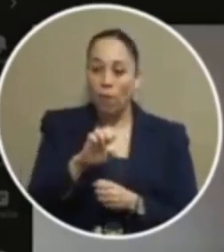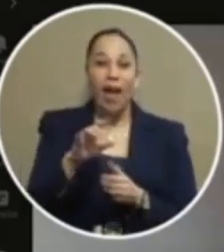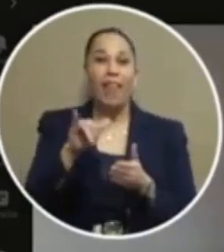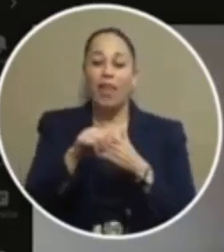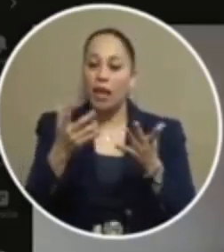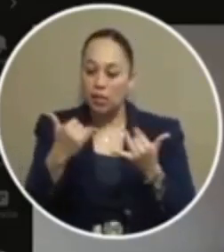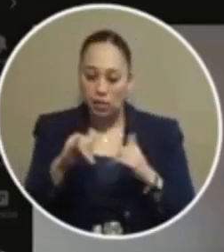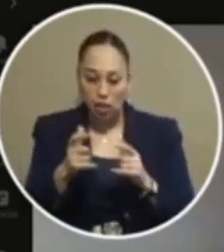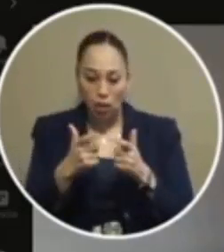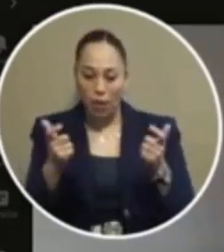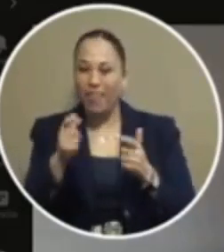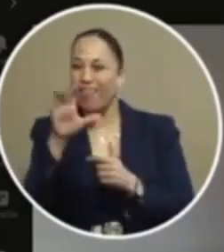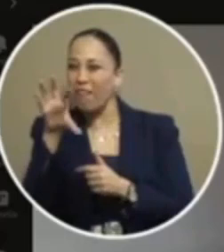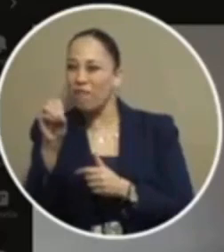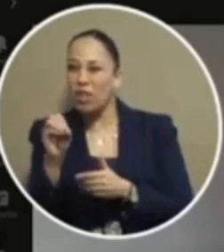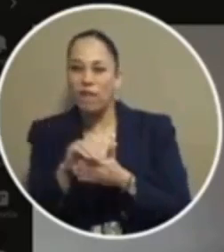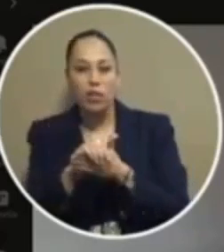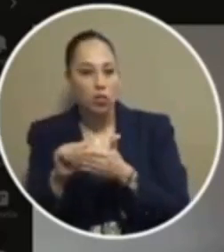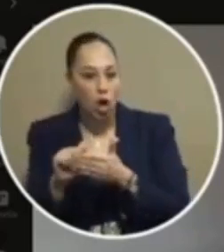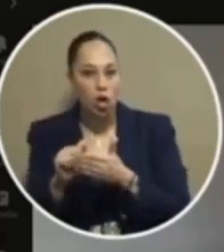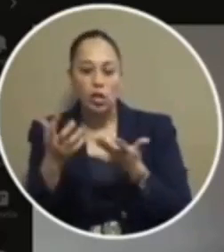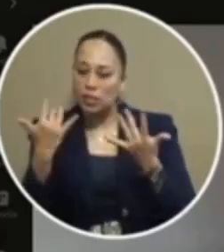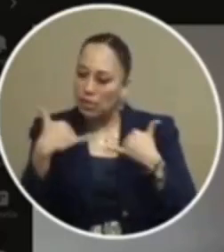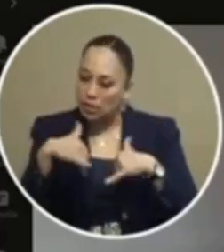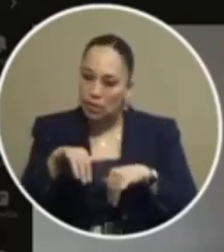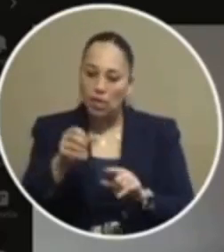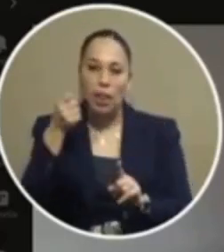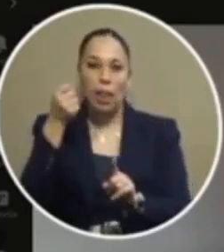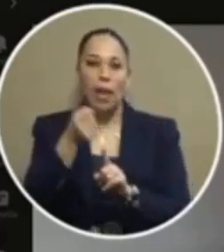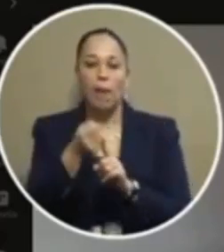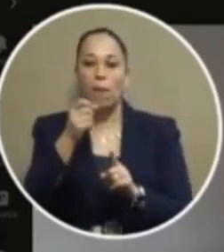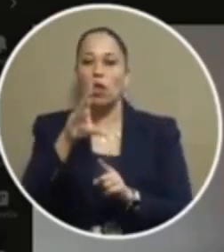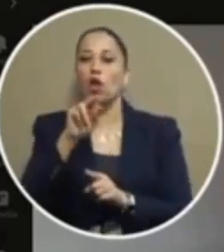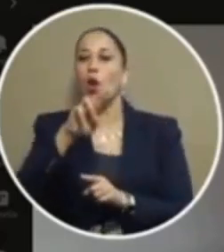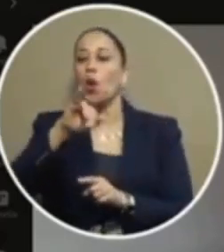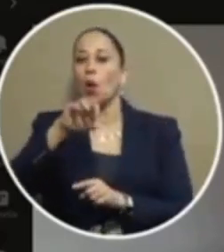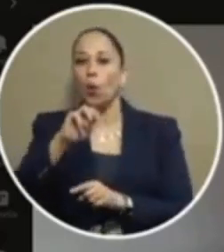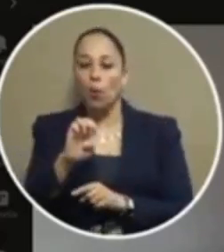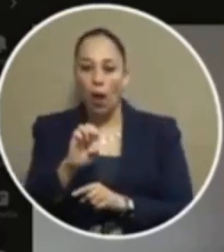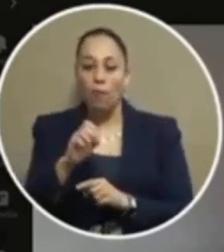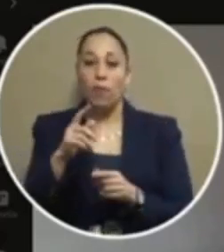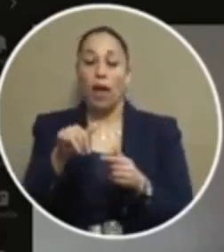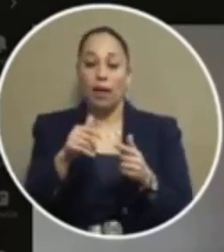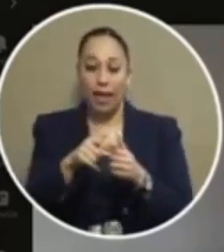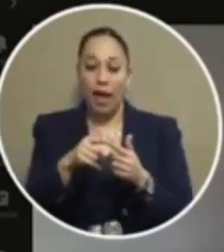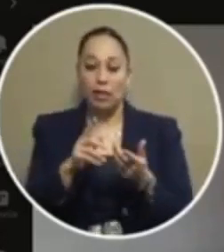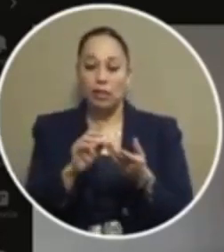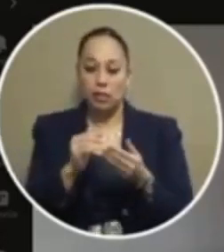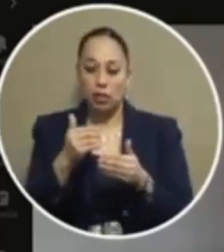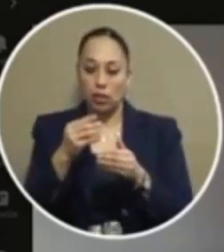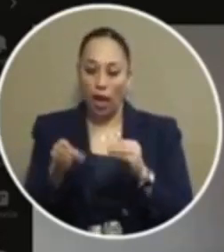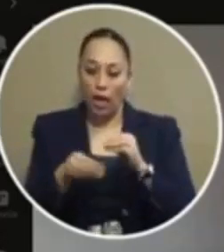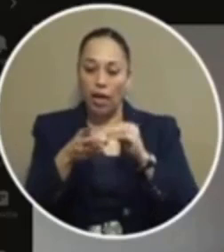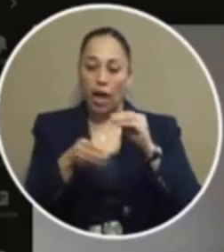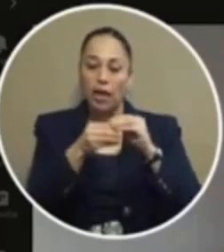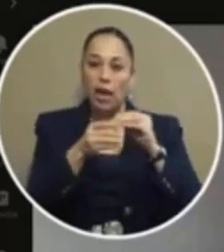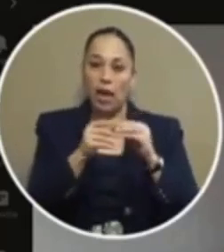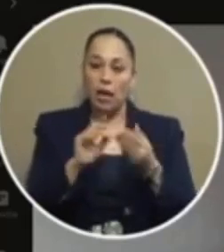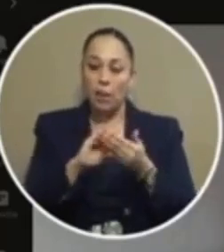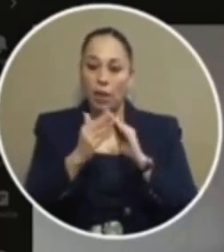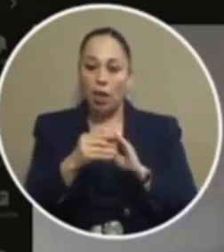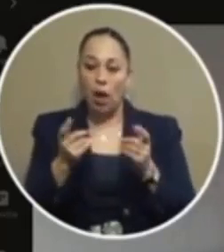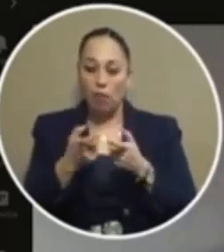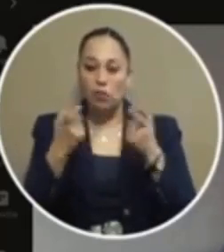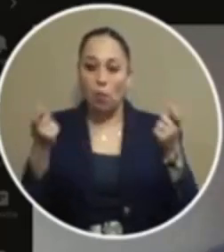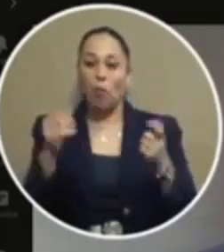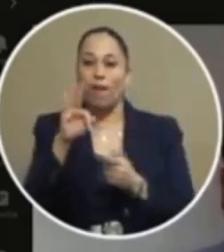it's a larceny of fifty dollars or so it still impacts our crime rate to the point where it counts significantly significantly just like a